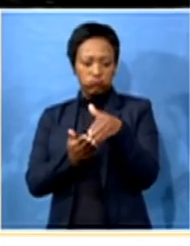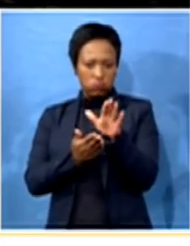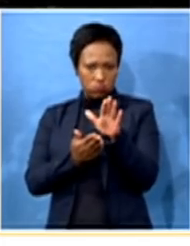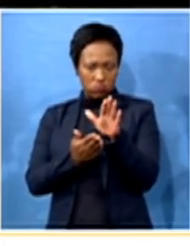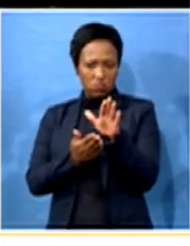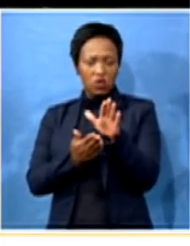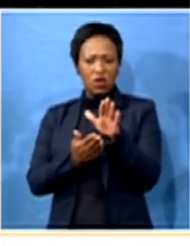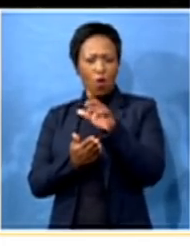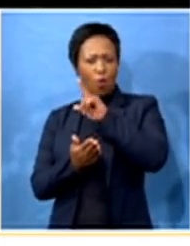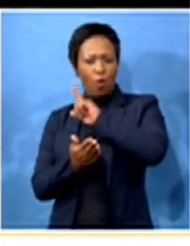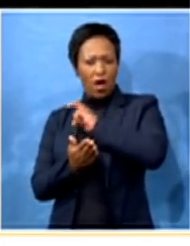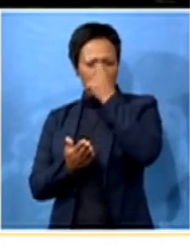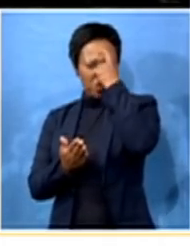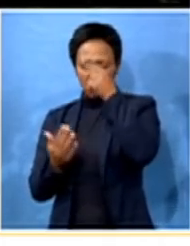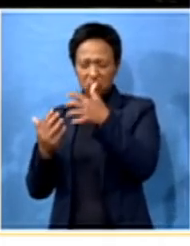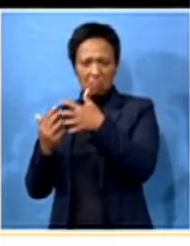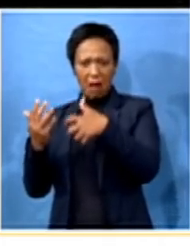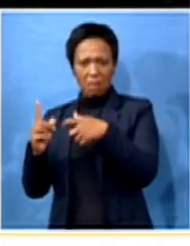that post. Why did you remove her?